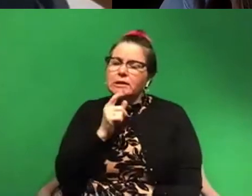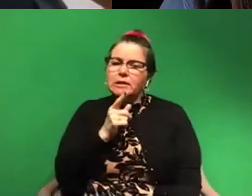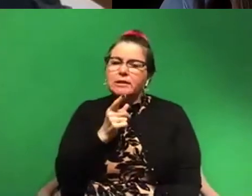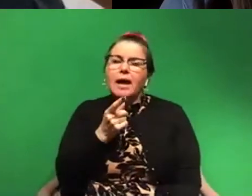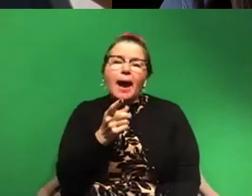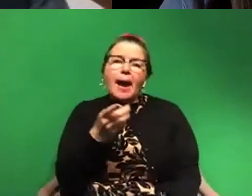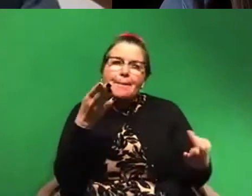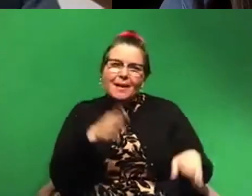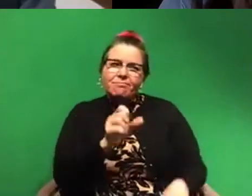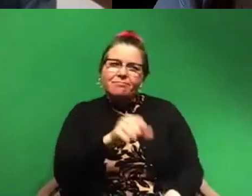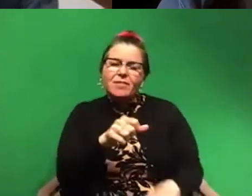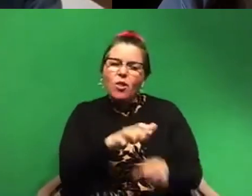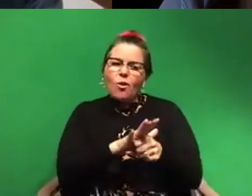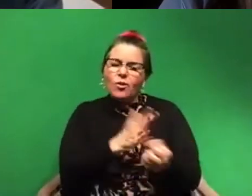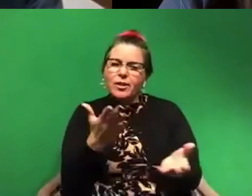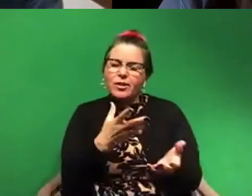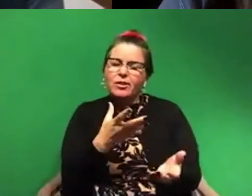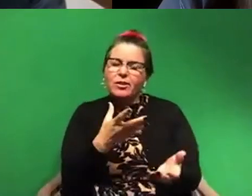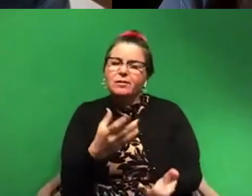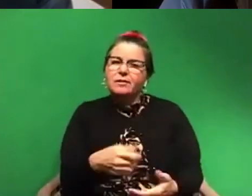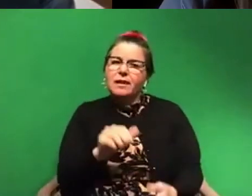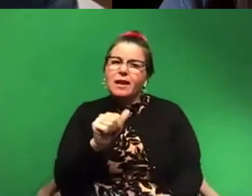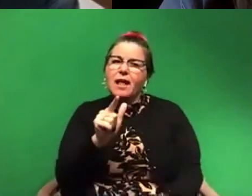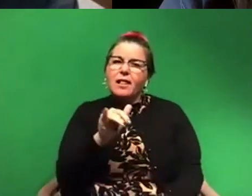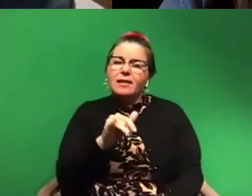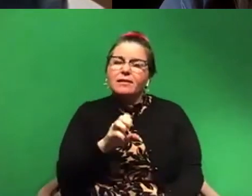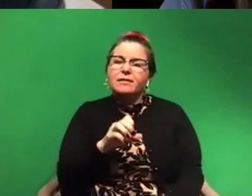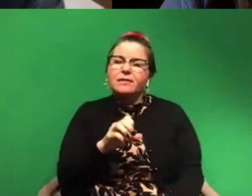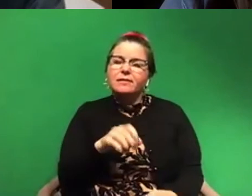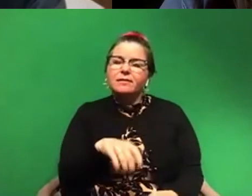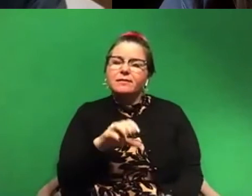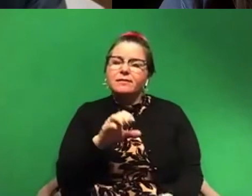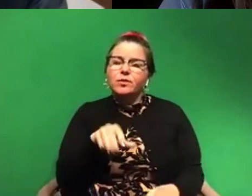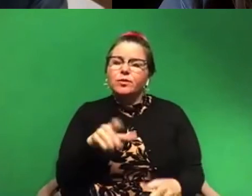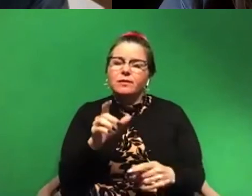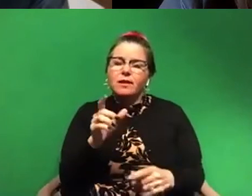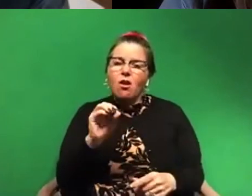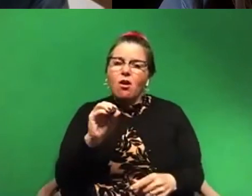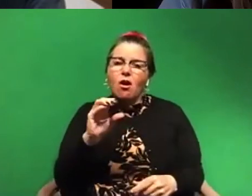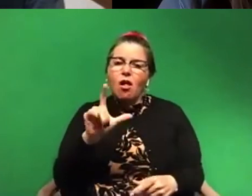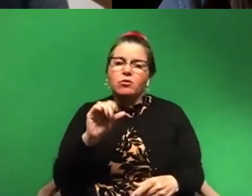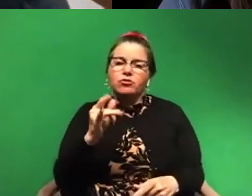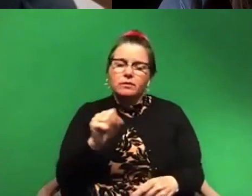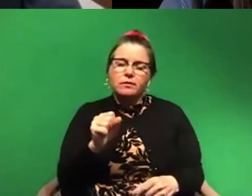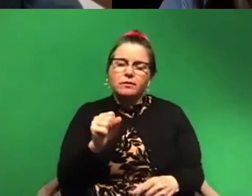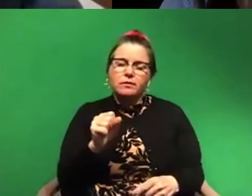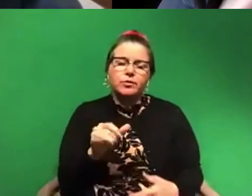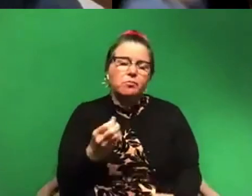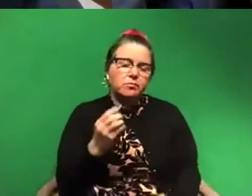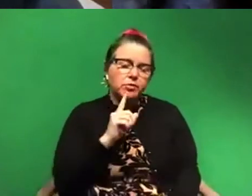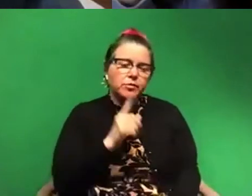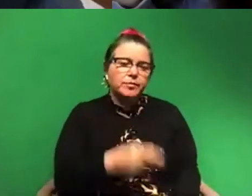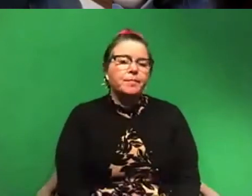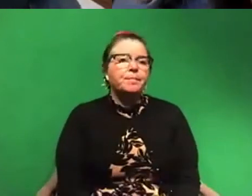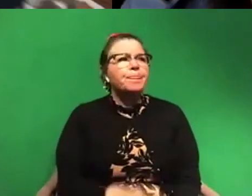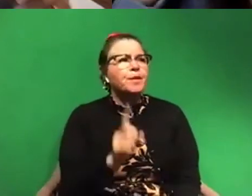I bet. Cause he's local here. And so, um, Allie, who does all these ologies is local here. So yeah. Yeah. Cool. Um, so where did you